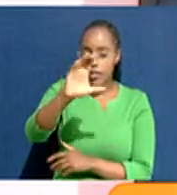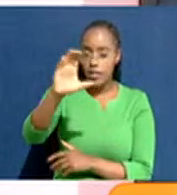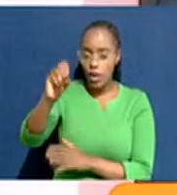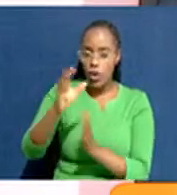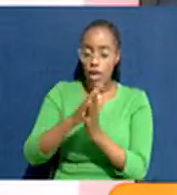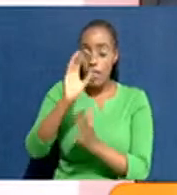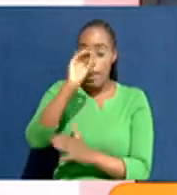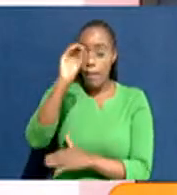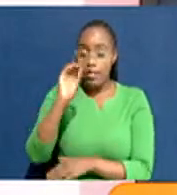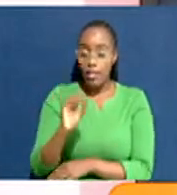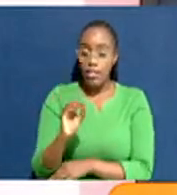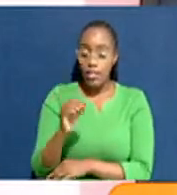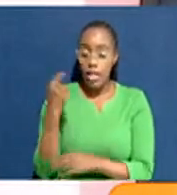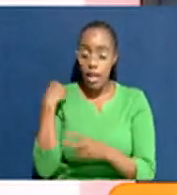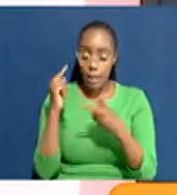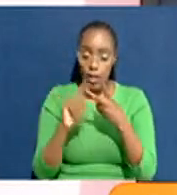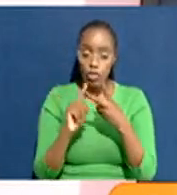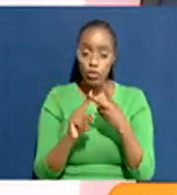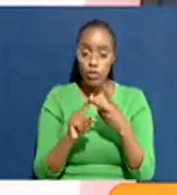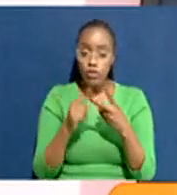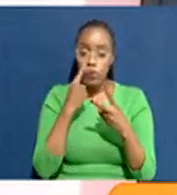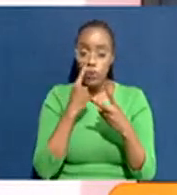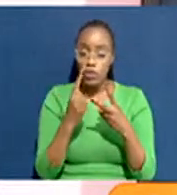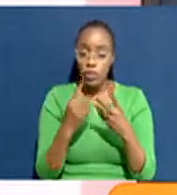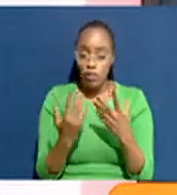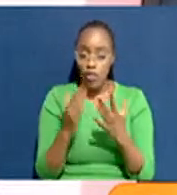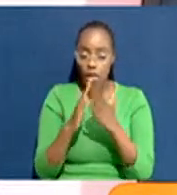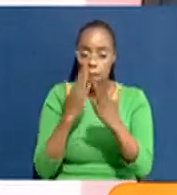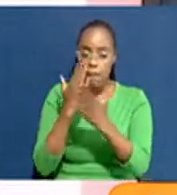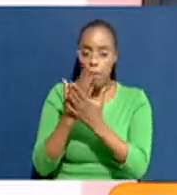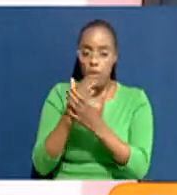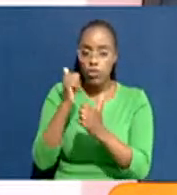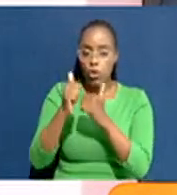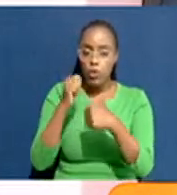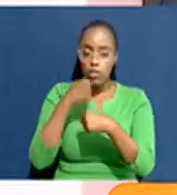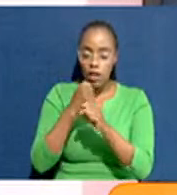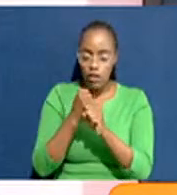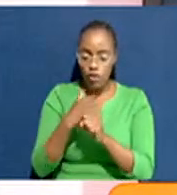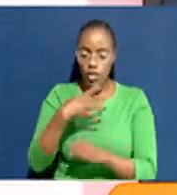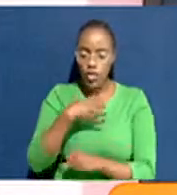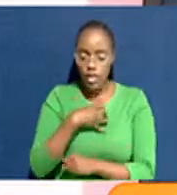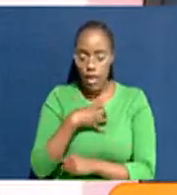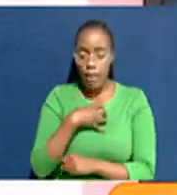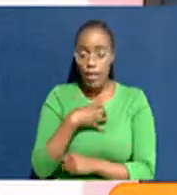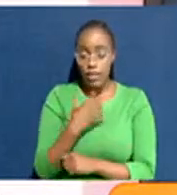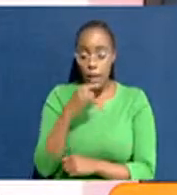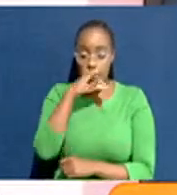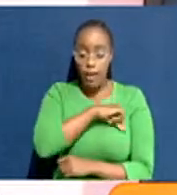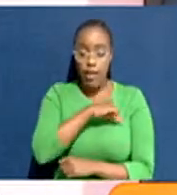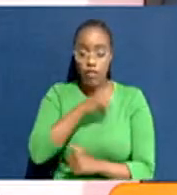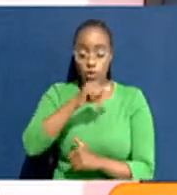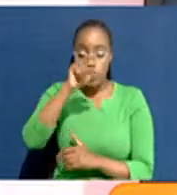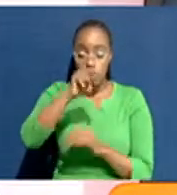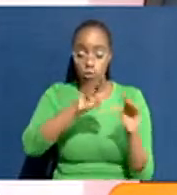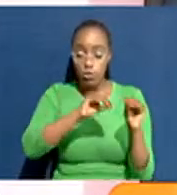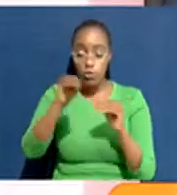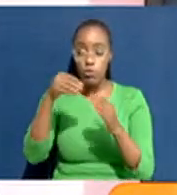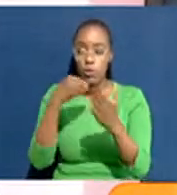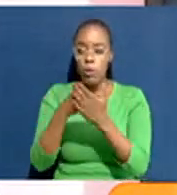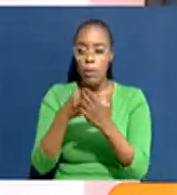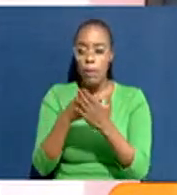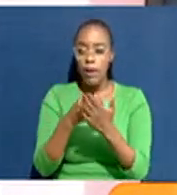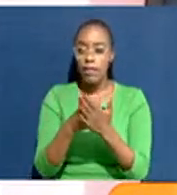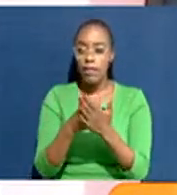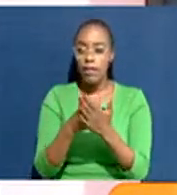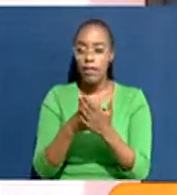percentage. Two, if you look at the proposals that were made on the retirement benefit scheme. This is one that you are supposed to transfer your money to. Yes. Yes.